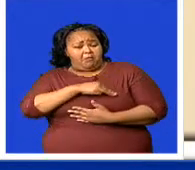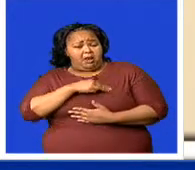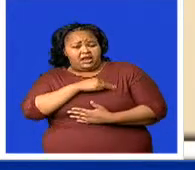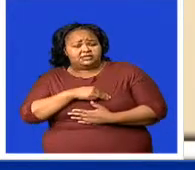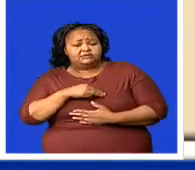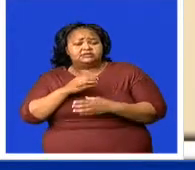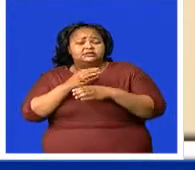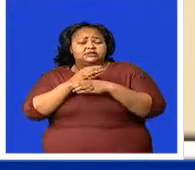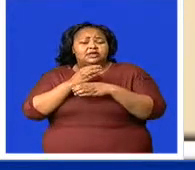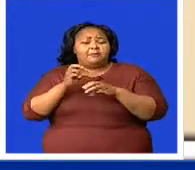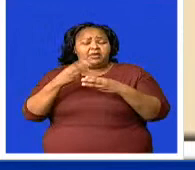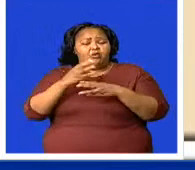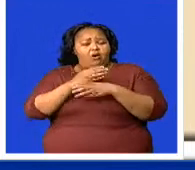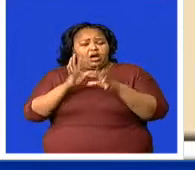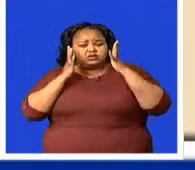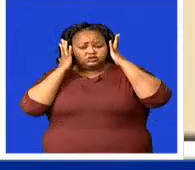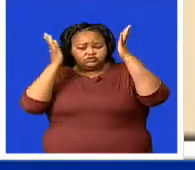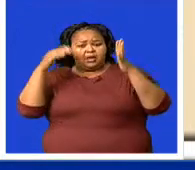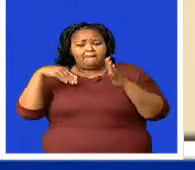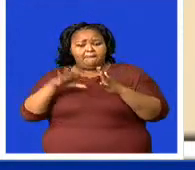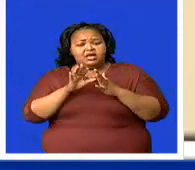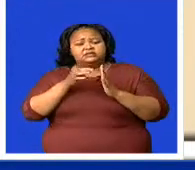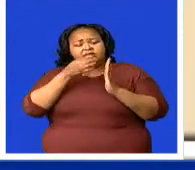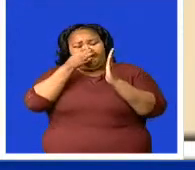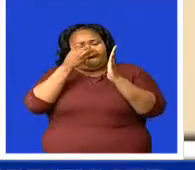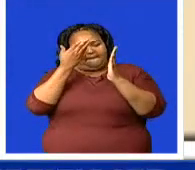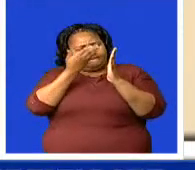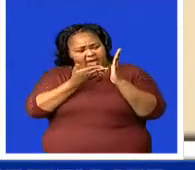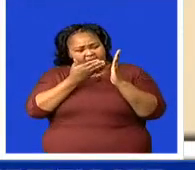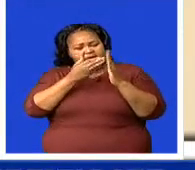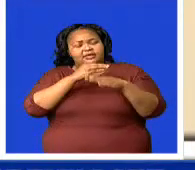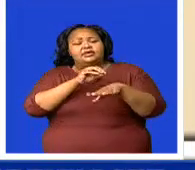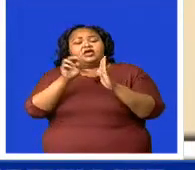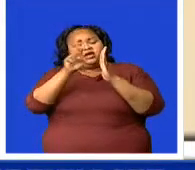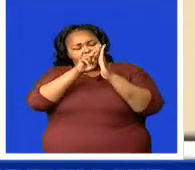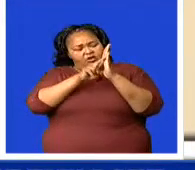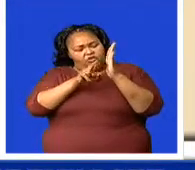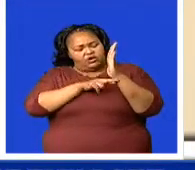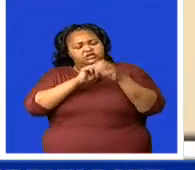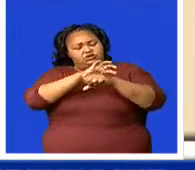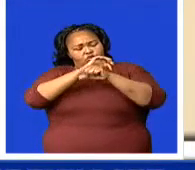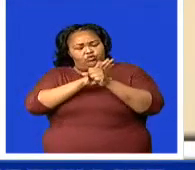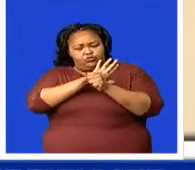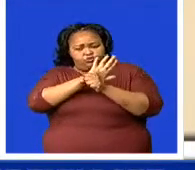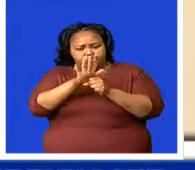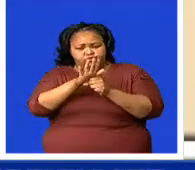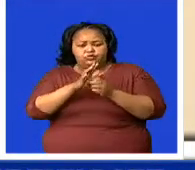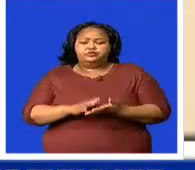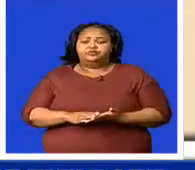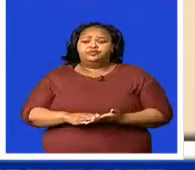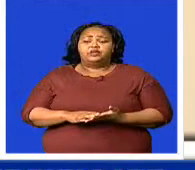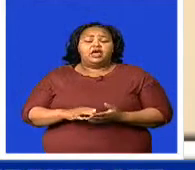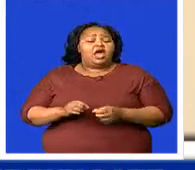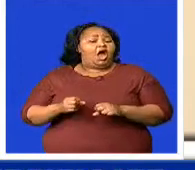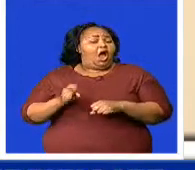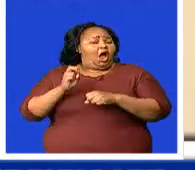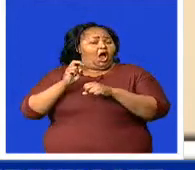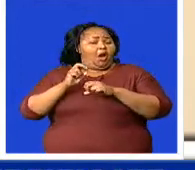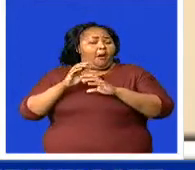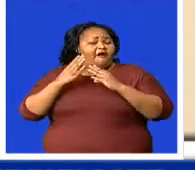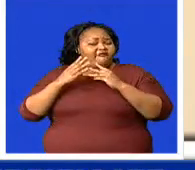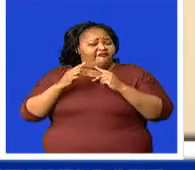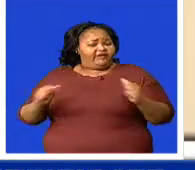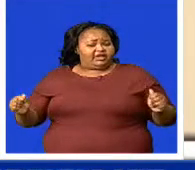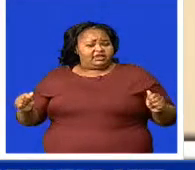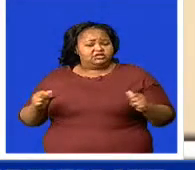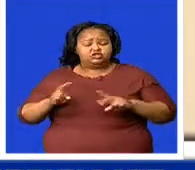following to the rules of the COVID-19 regulations that it's not yet over. Don't